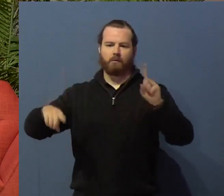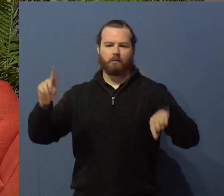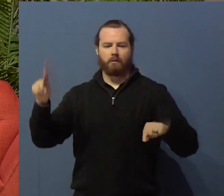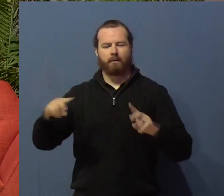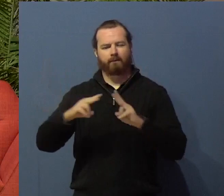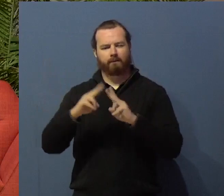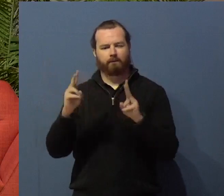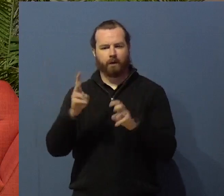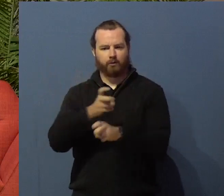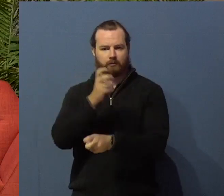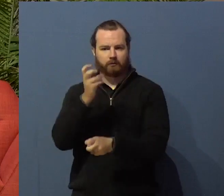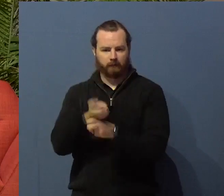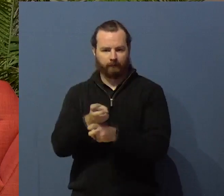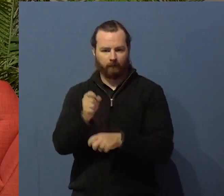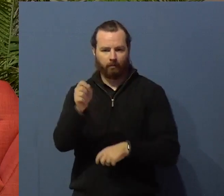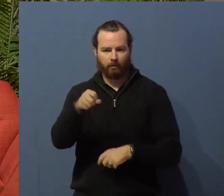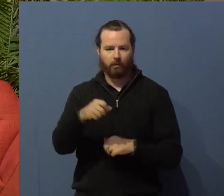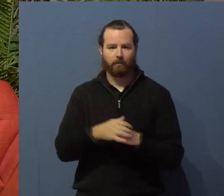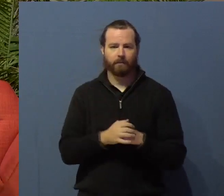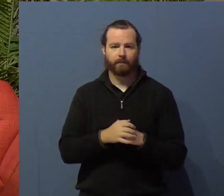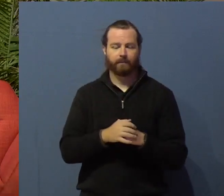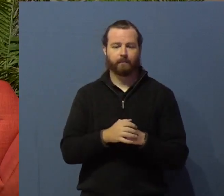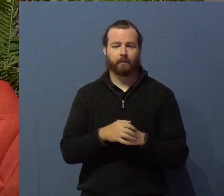So schools are inadequate.